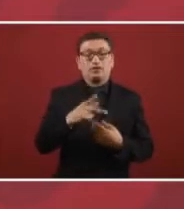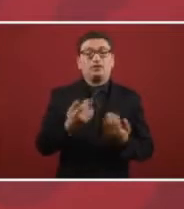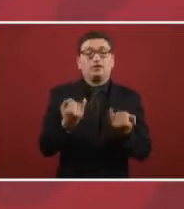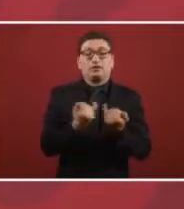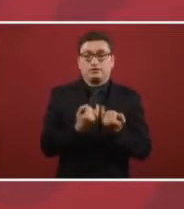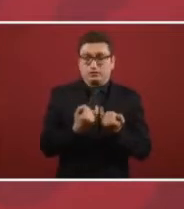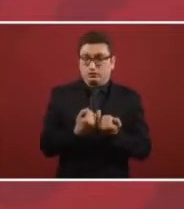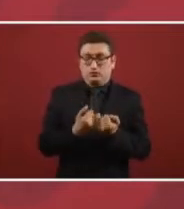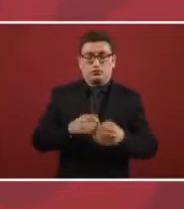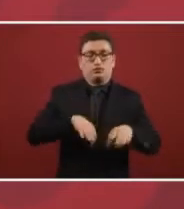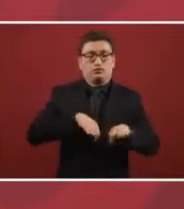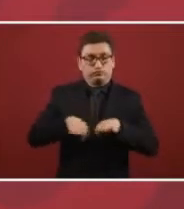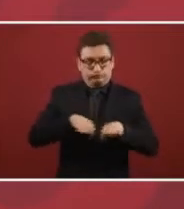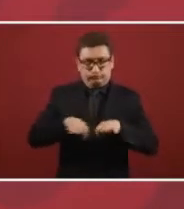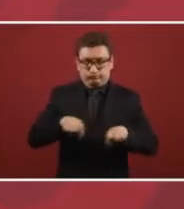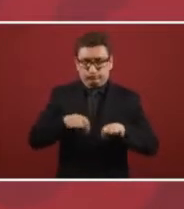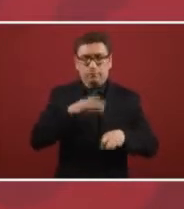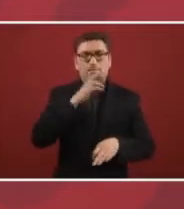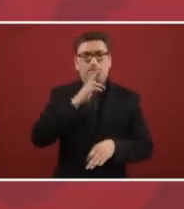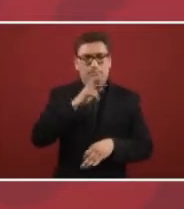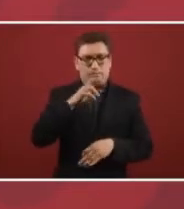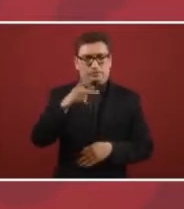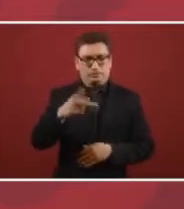work for the people of Mexico